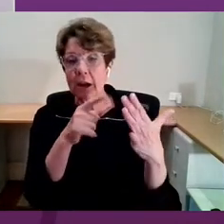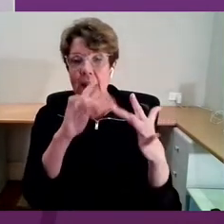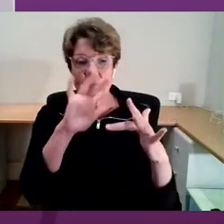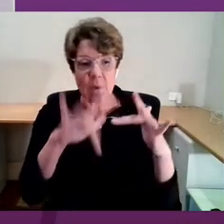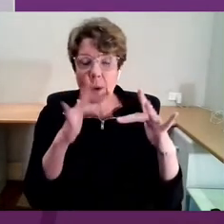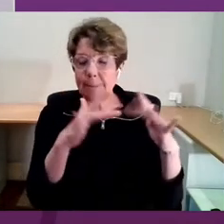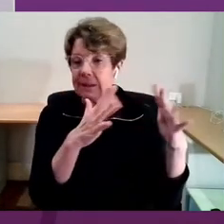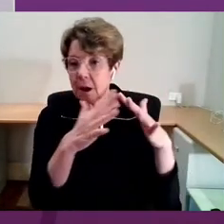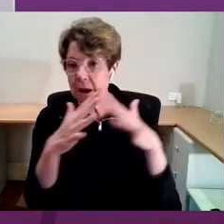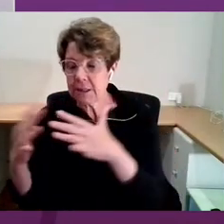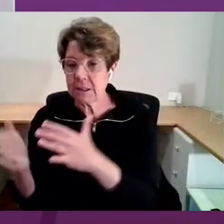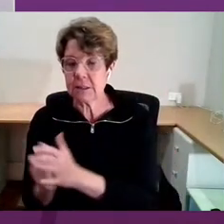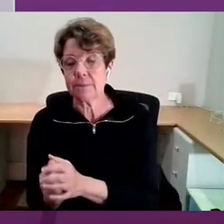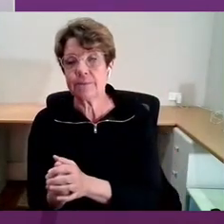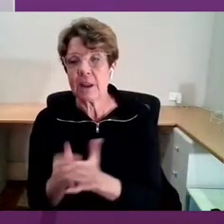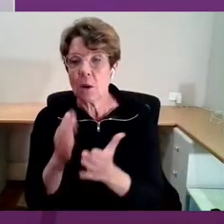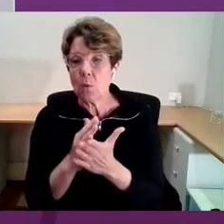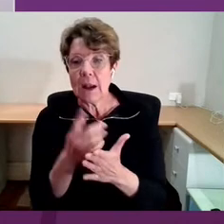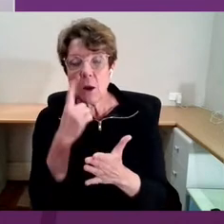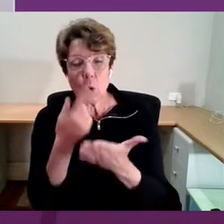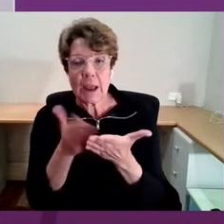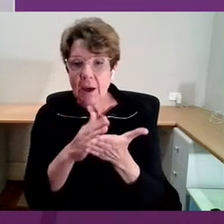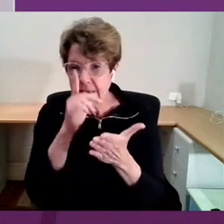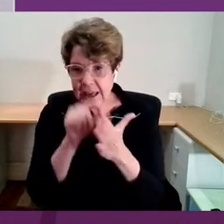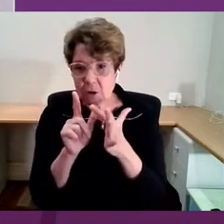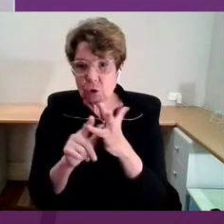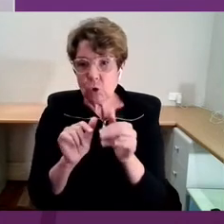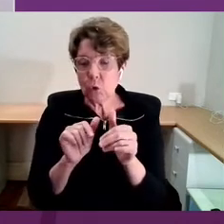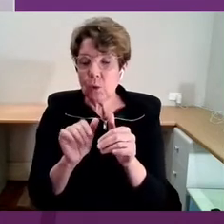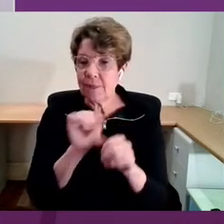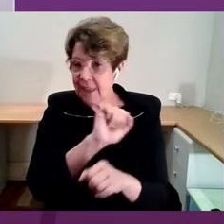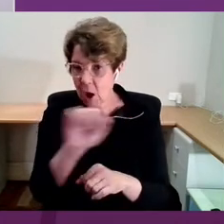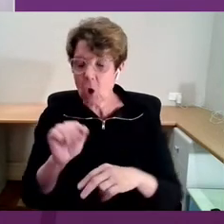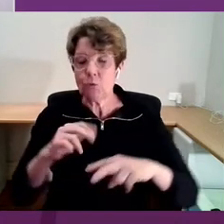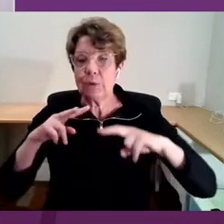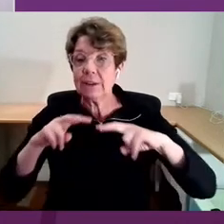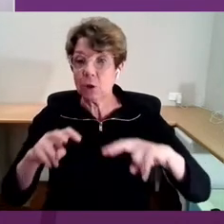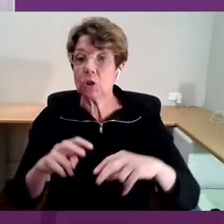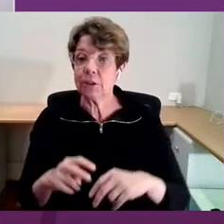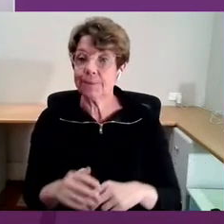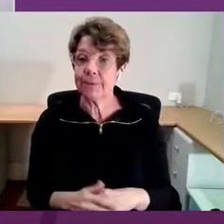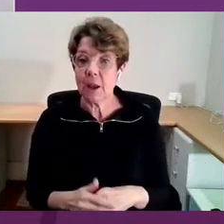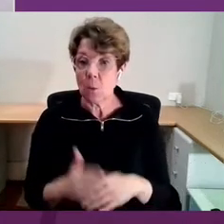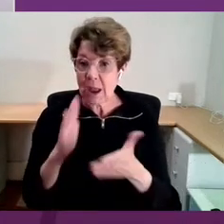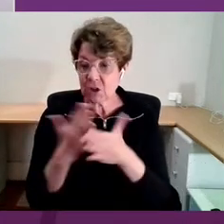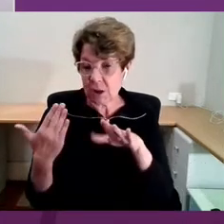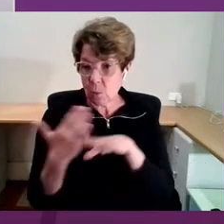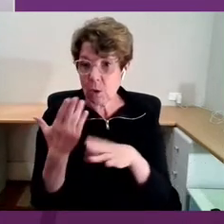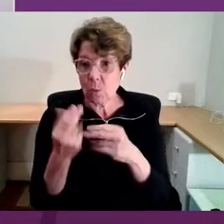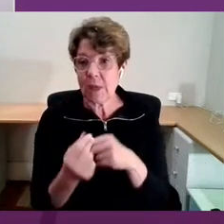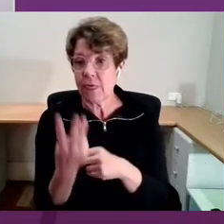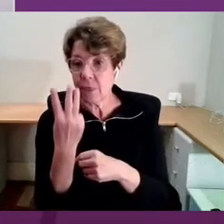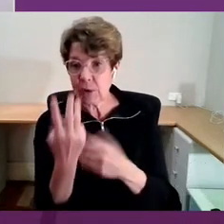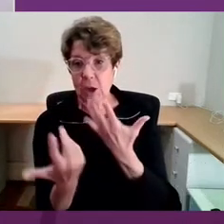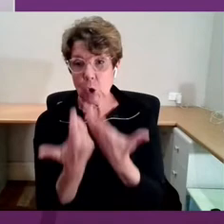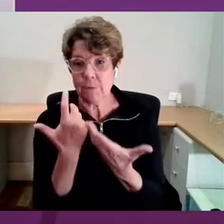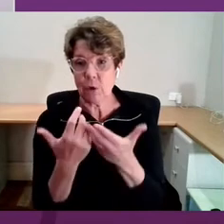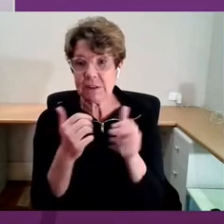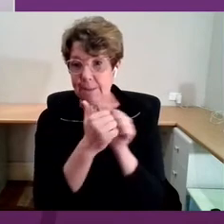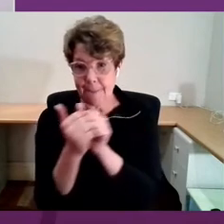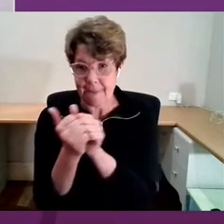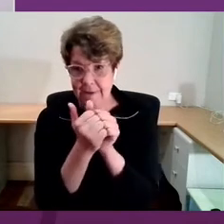about how they might best do their own research. And as I say, we are working with three university partners at the moment to try and bring